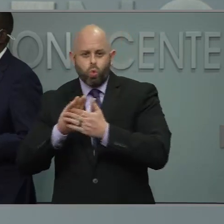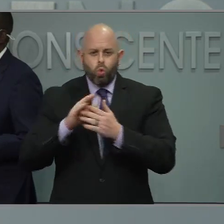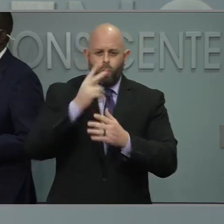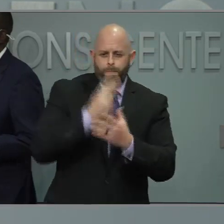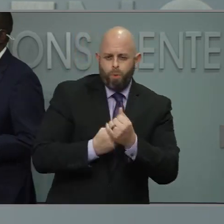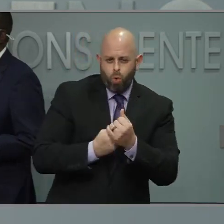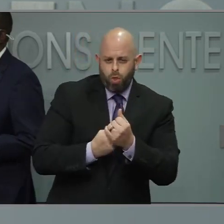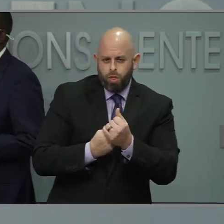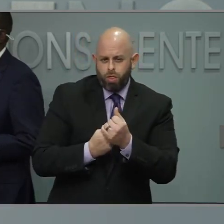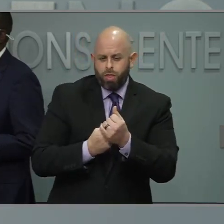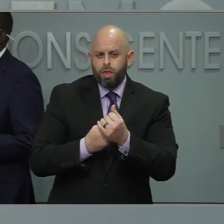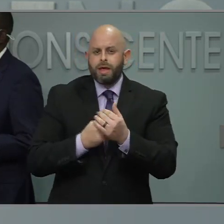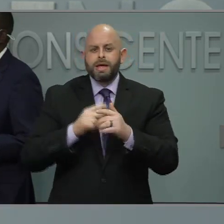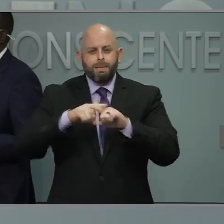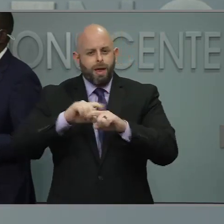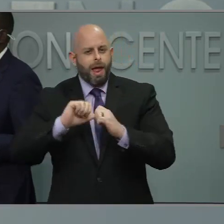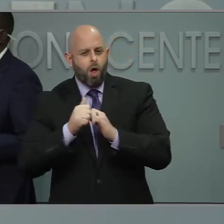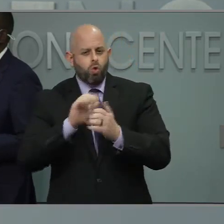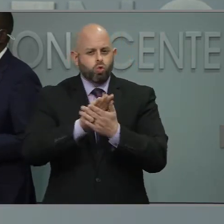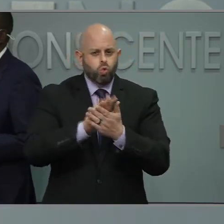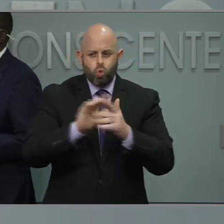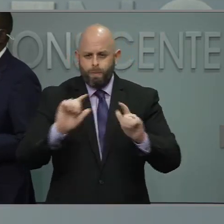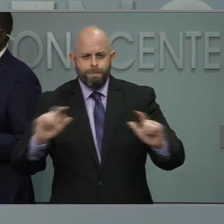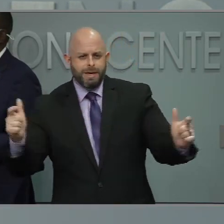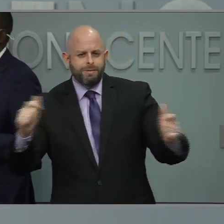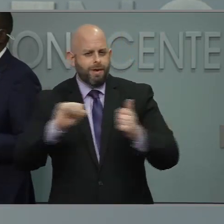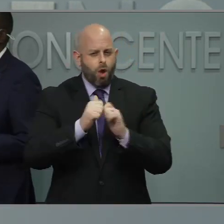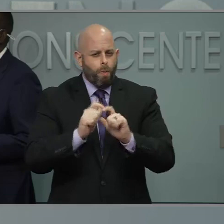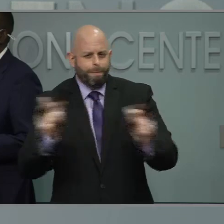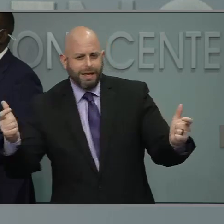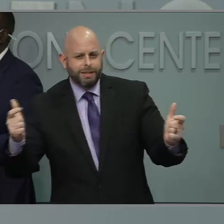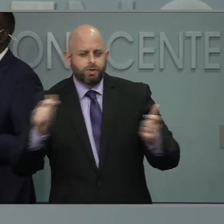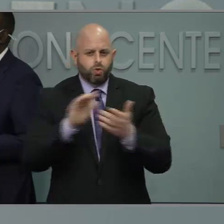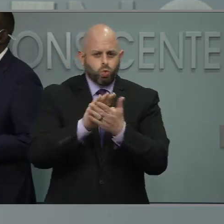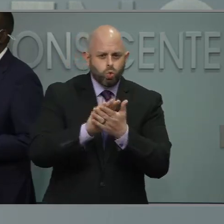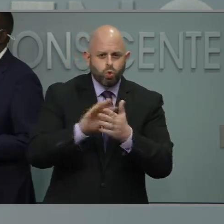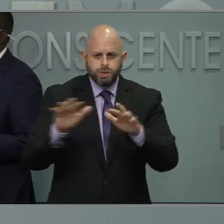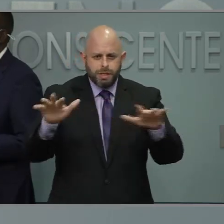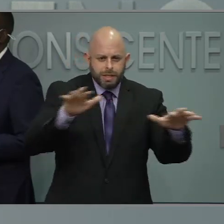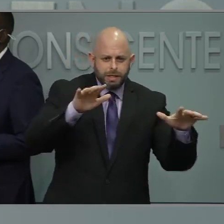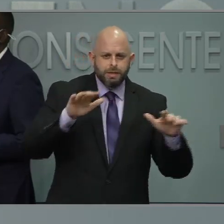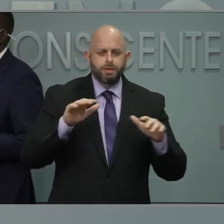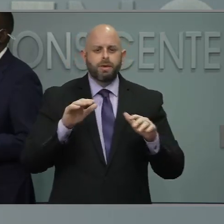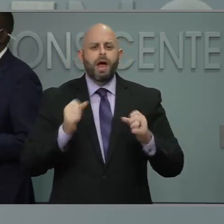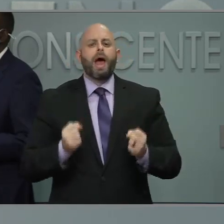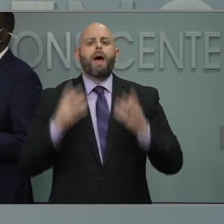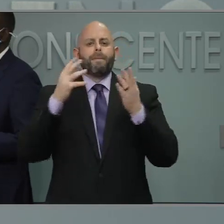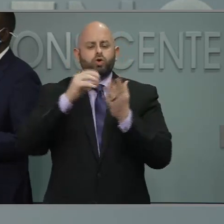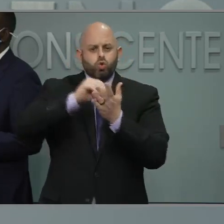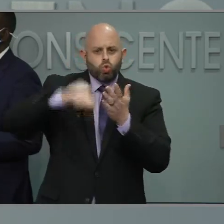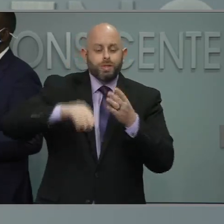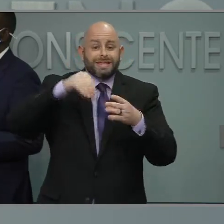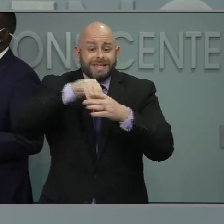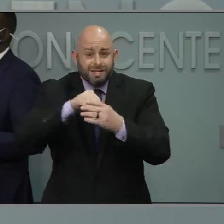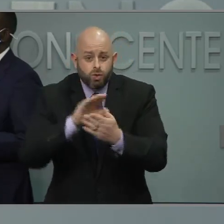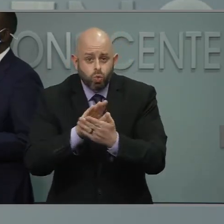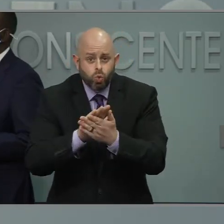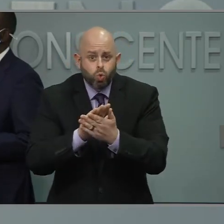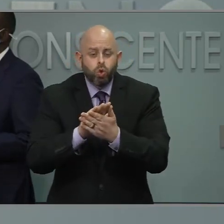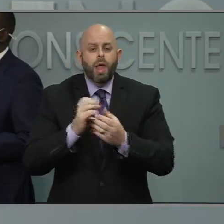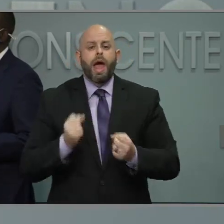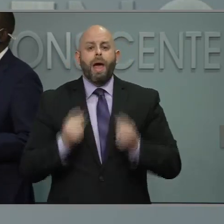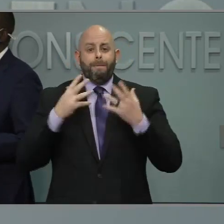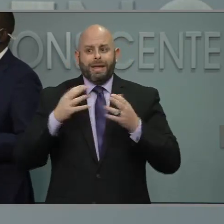depending on the physical layout of the individual classrooms, the schools, the number of students who choose and opt for